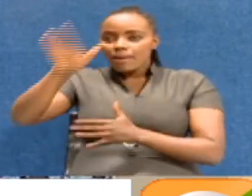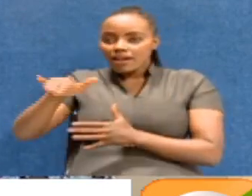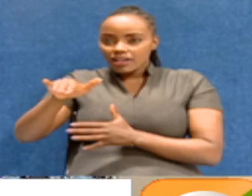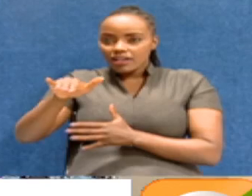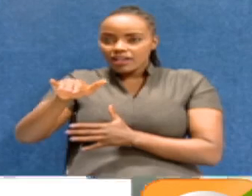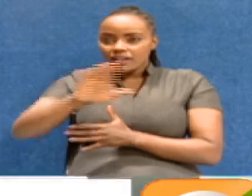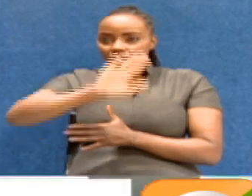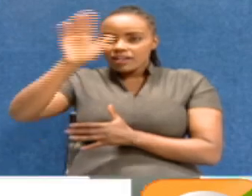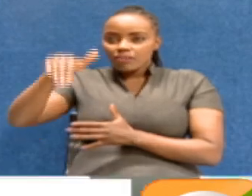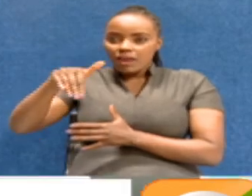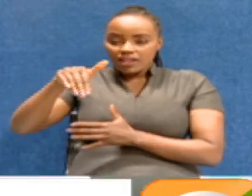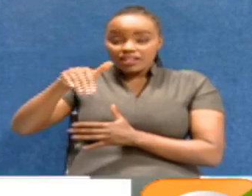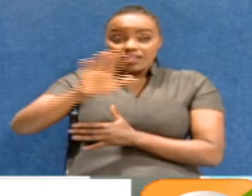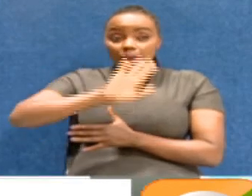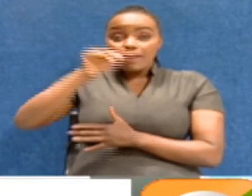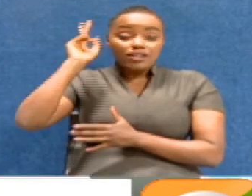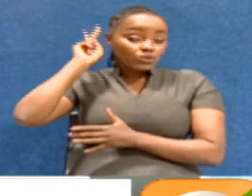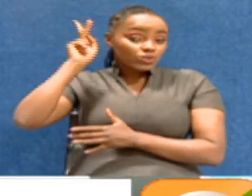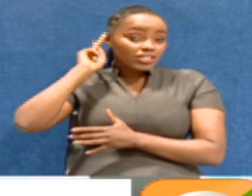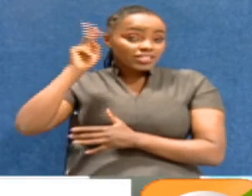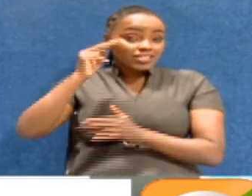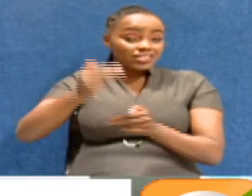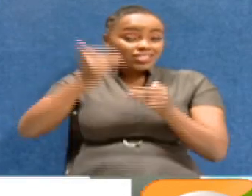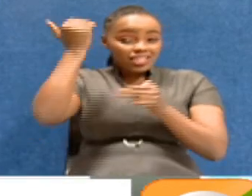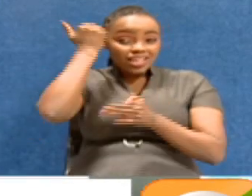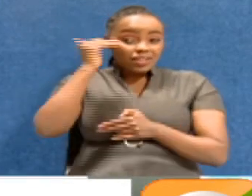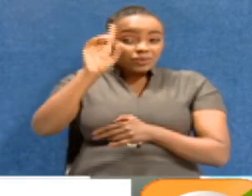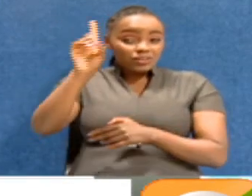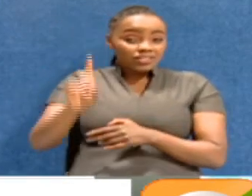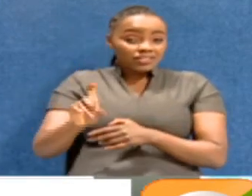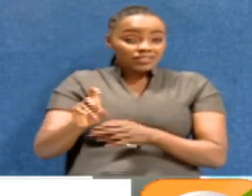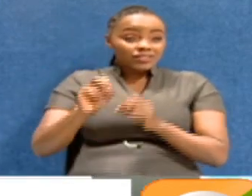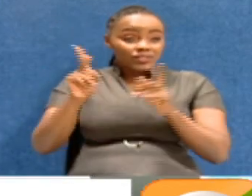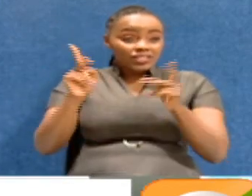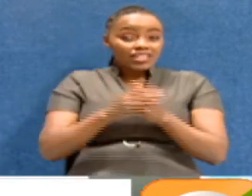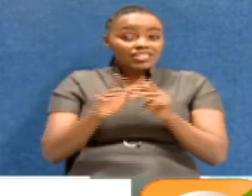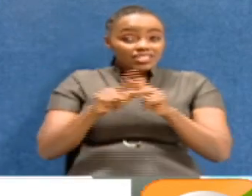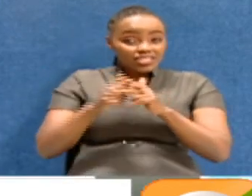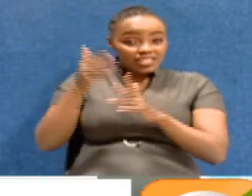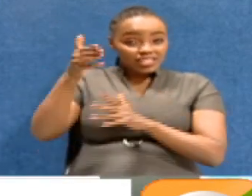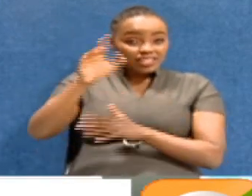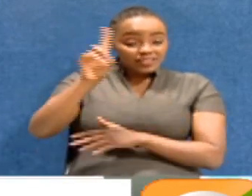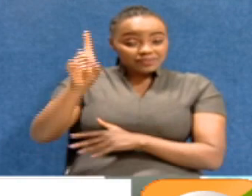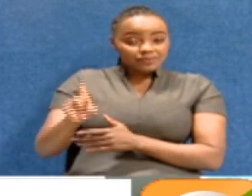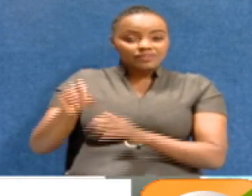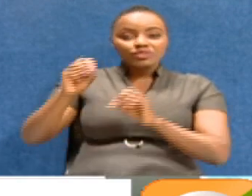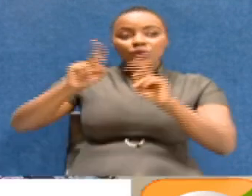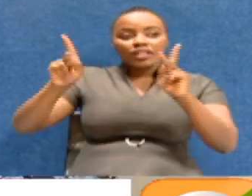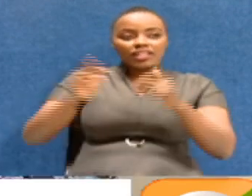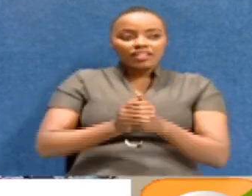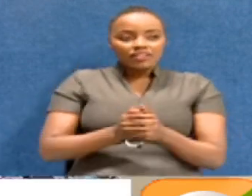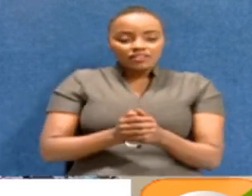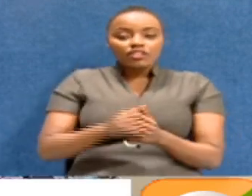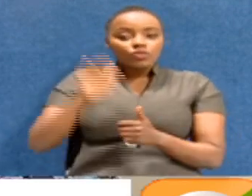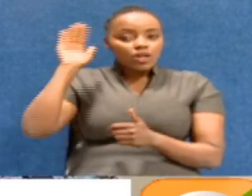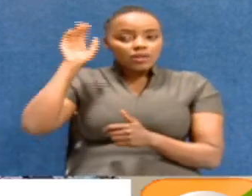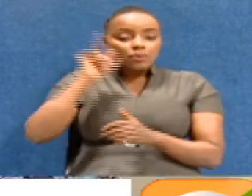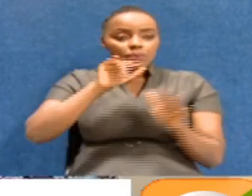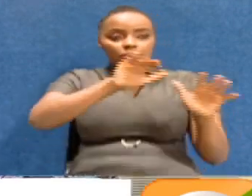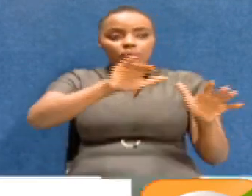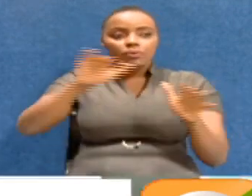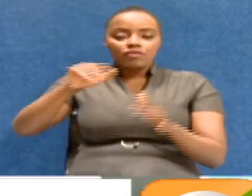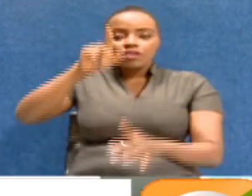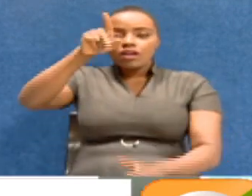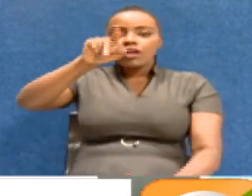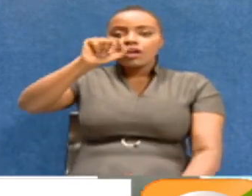the… He needs to go back to the… Kisi High Court? Yes. Okay. And start from there? Yeah. All right. Nyamogo, you heard that. Let's